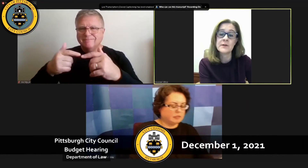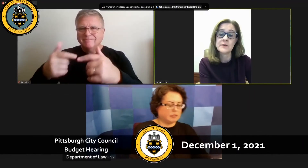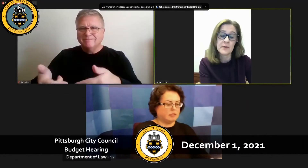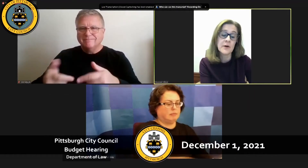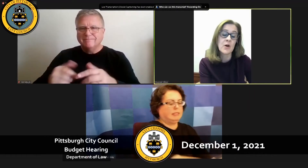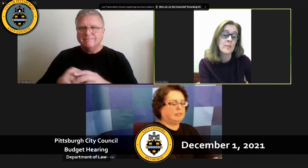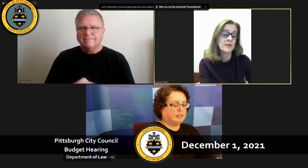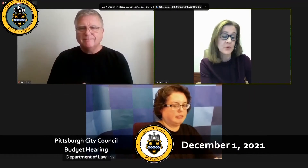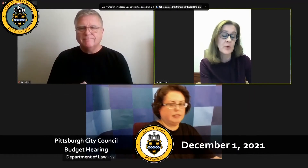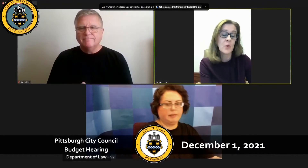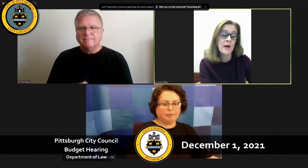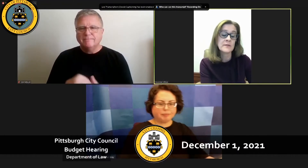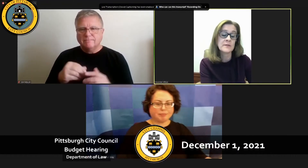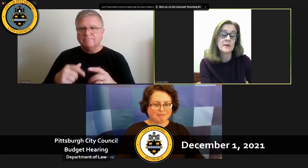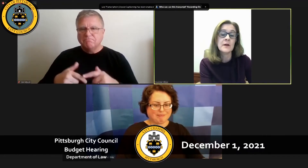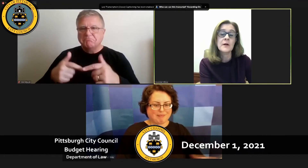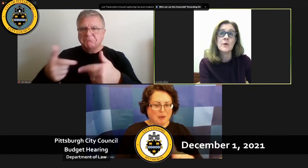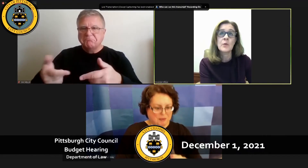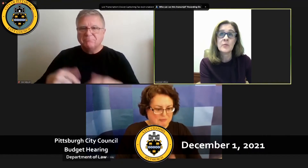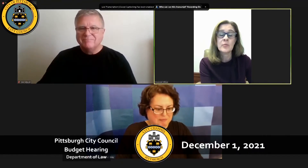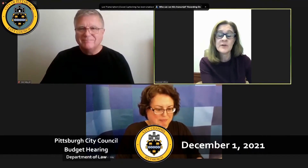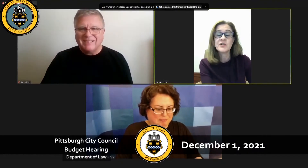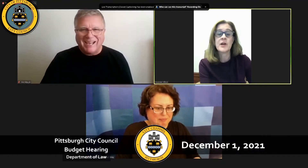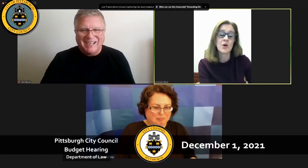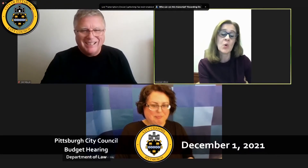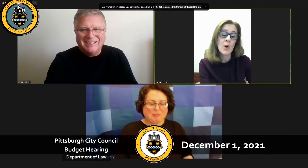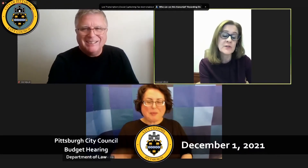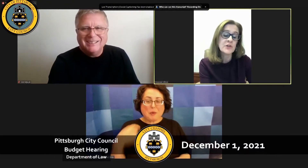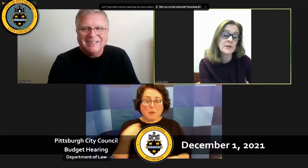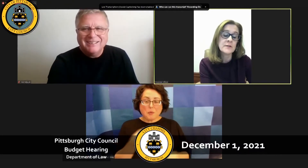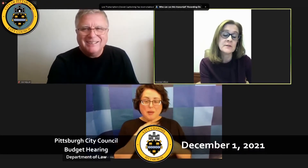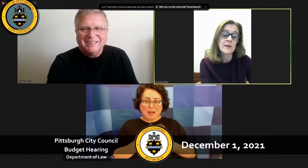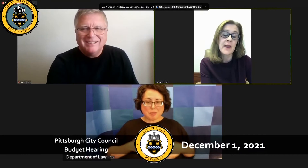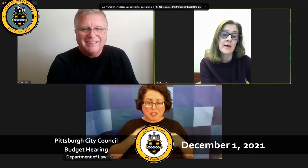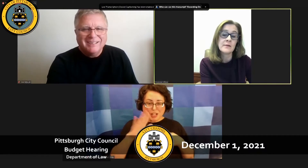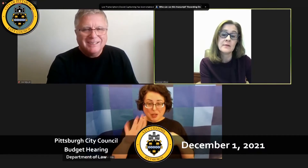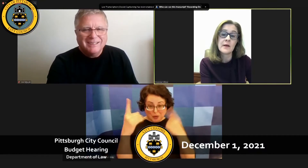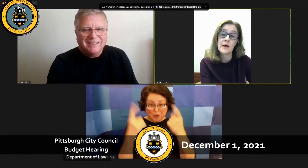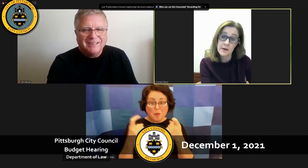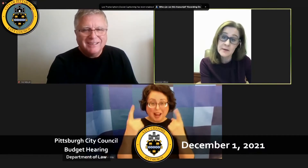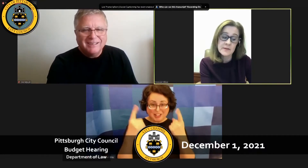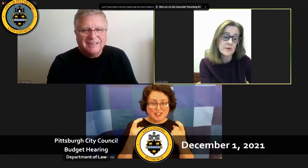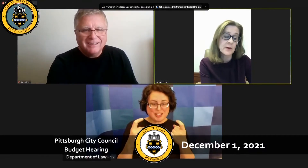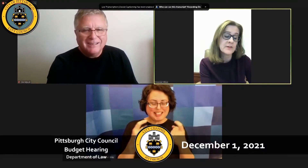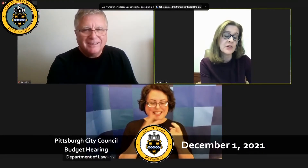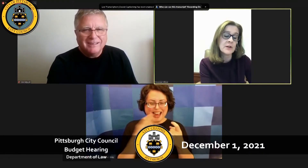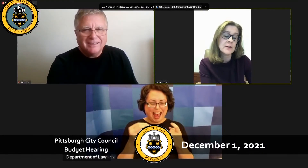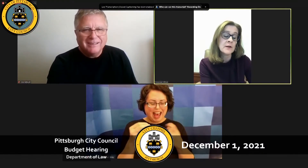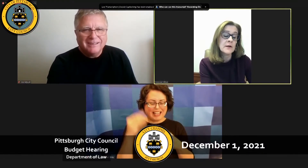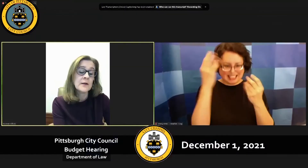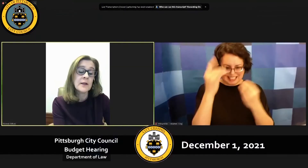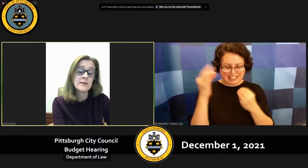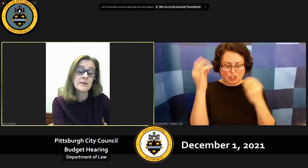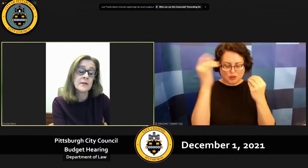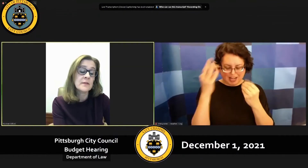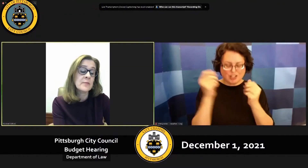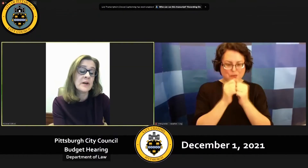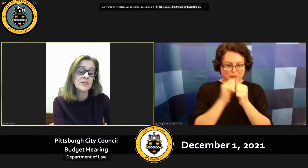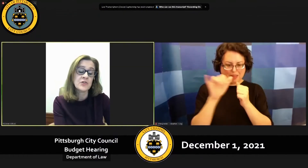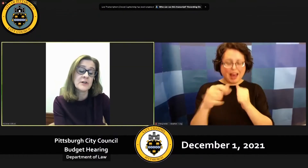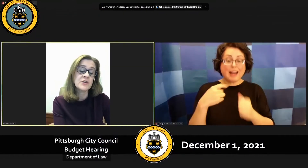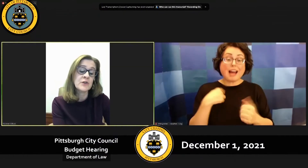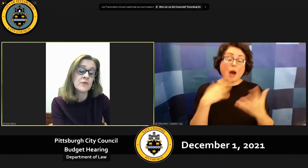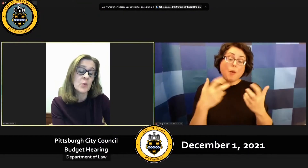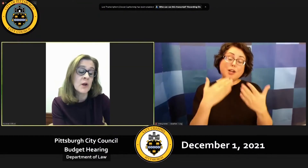considering our budget request we appreciate your questions and uh consideration i'd like to thank the administration